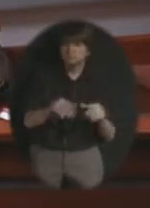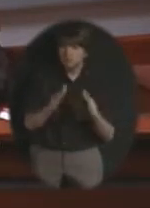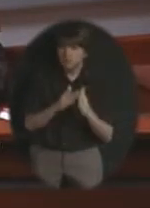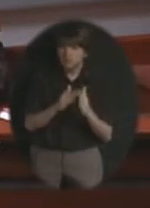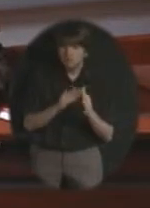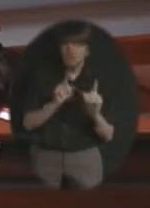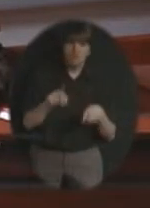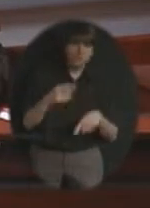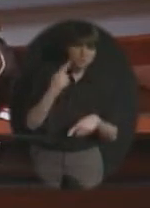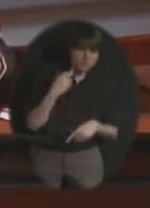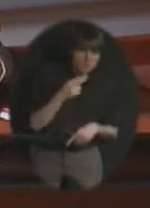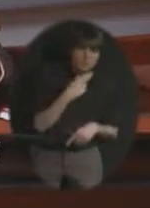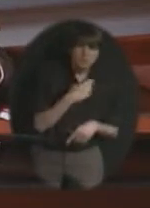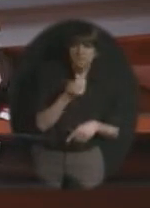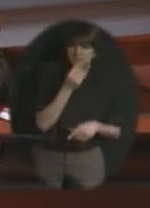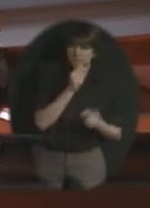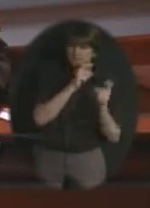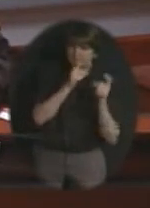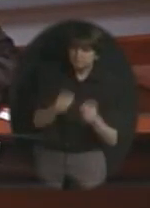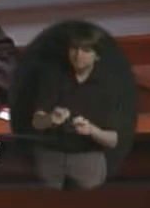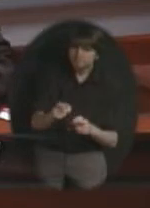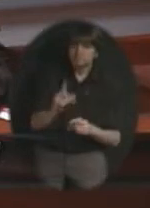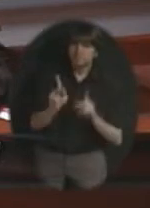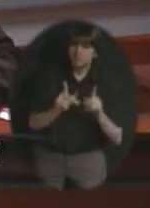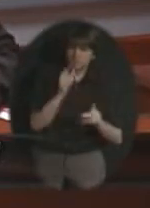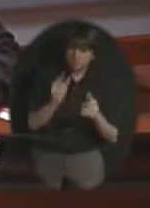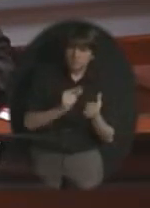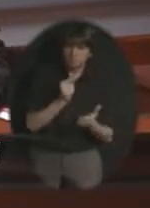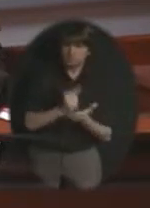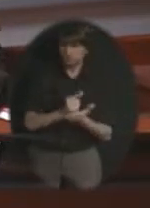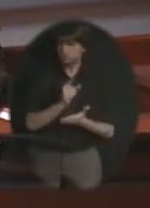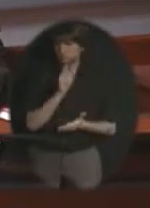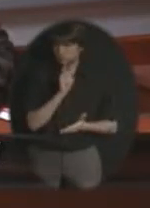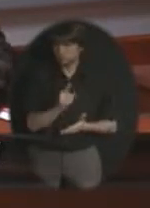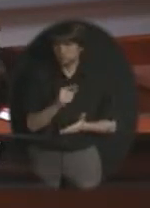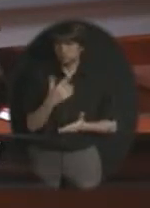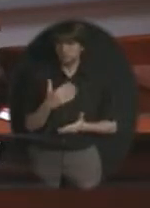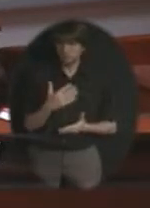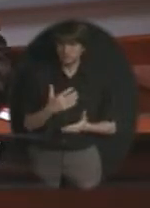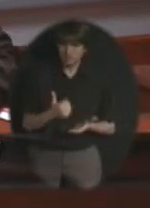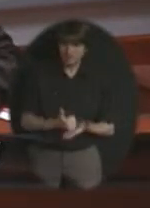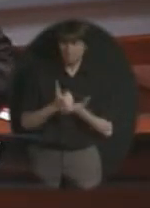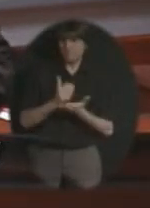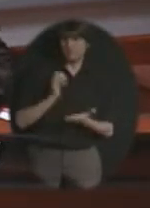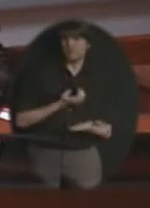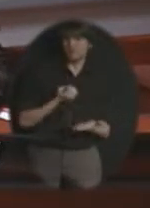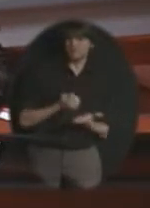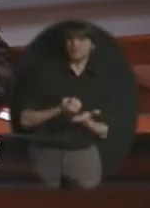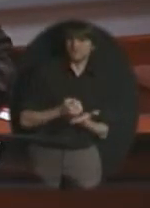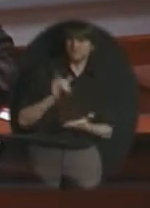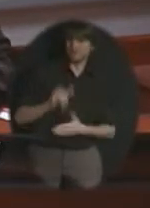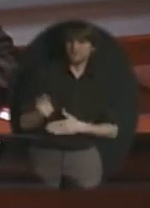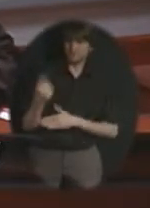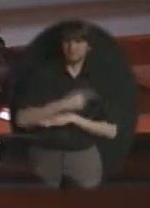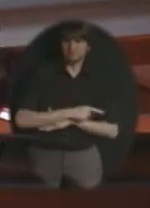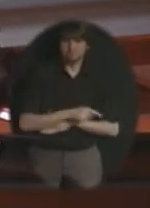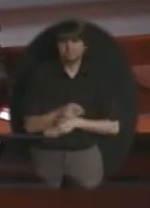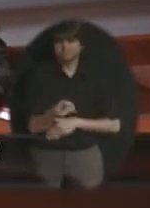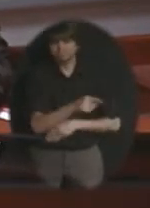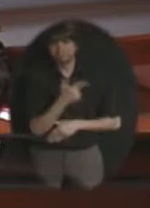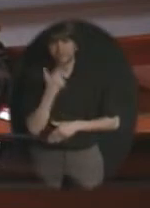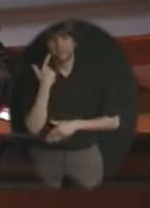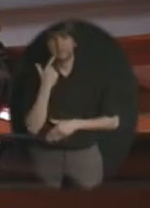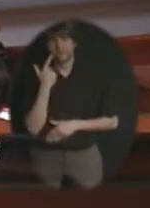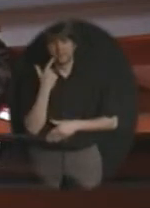restaurants and eat there are gifts for the graduates it's really a boon to our economy for that day so that's